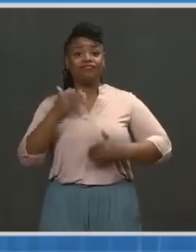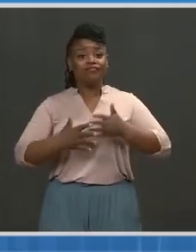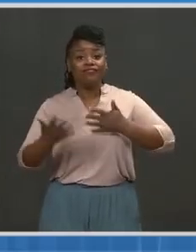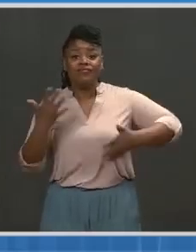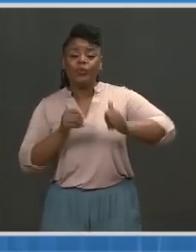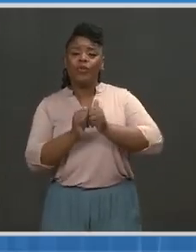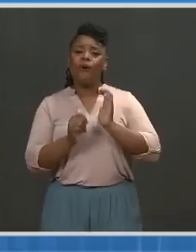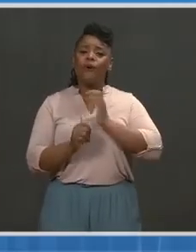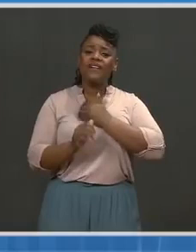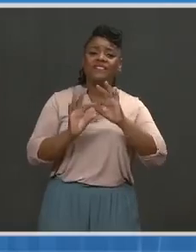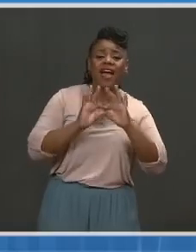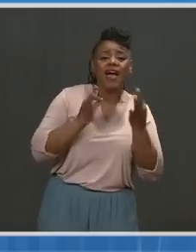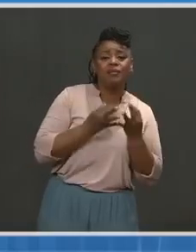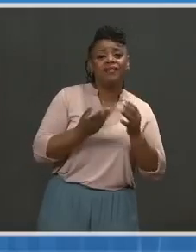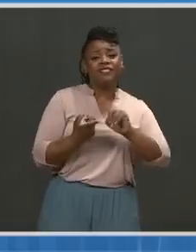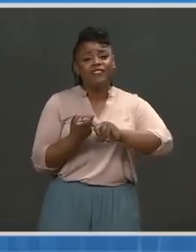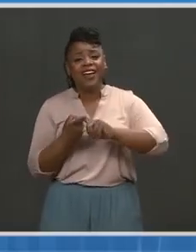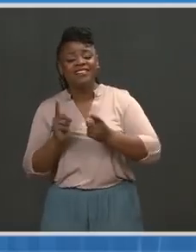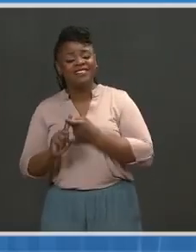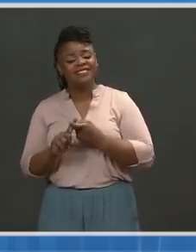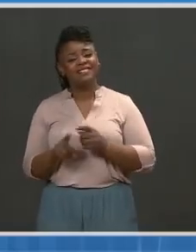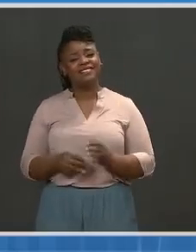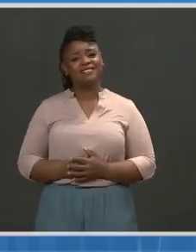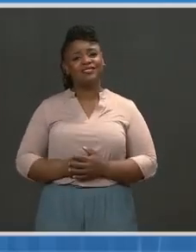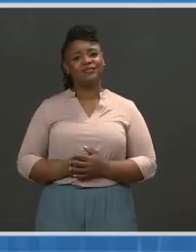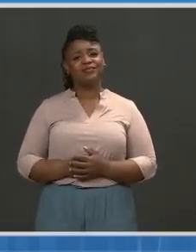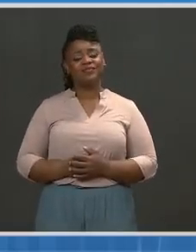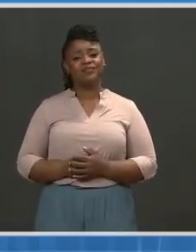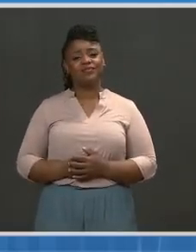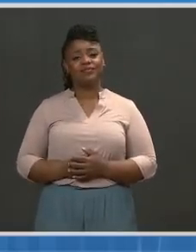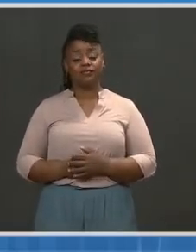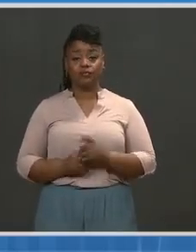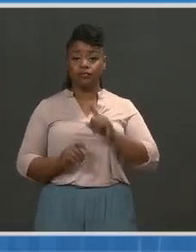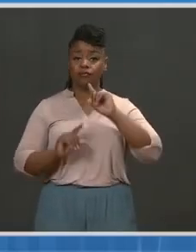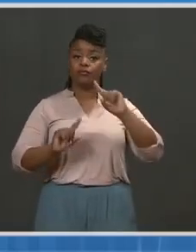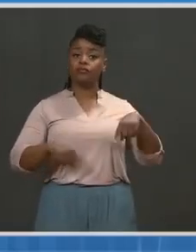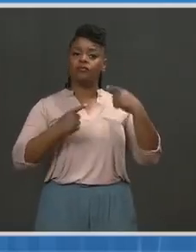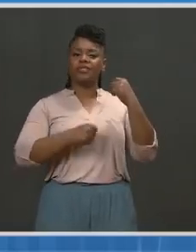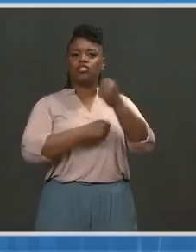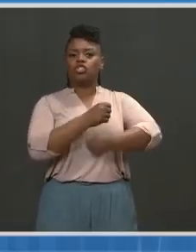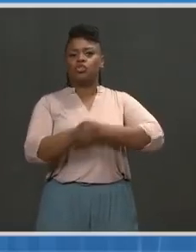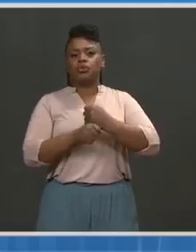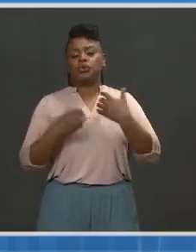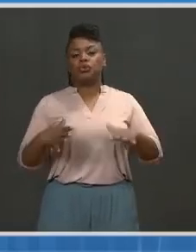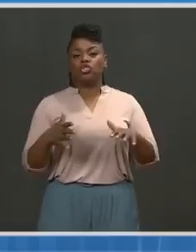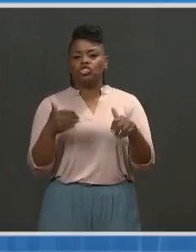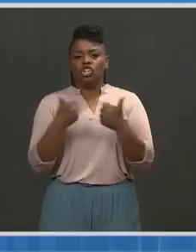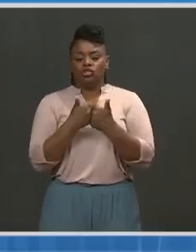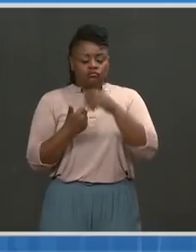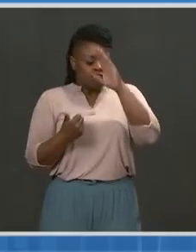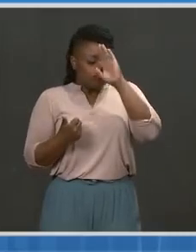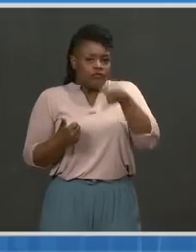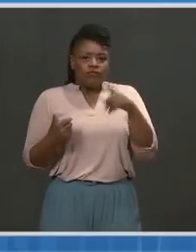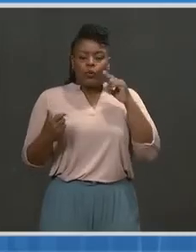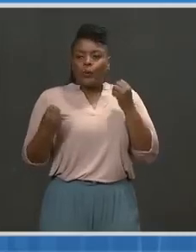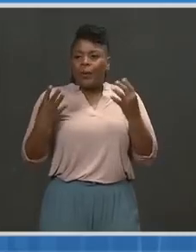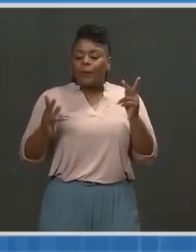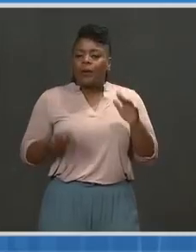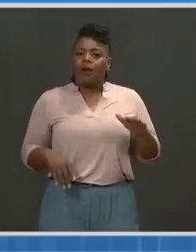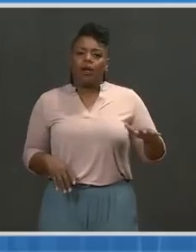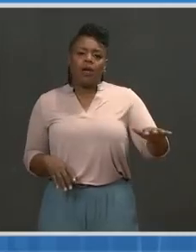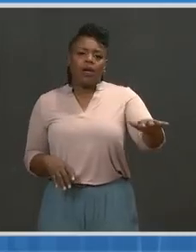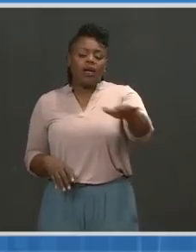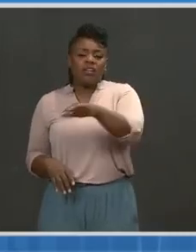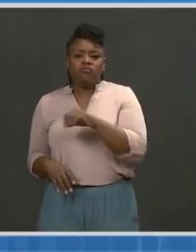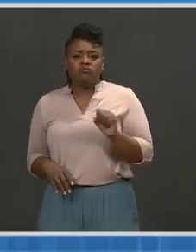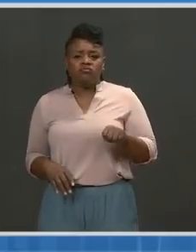care about the most. This past year has been challenging, with many of us experiencing so much loss in